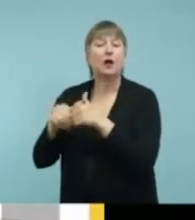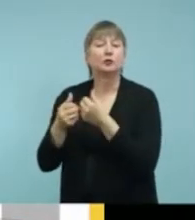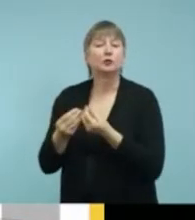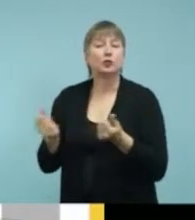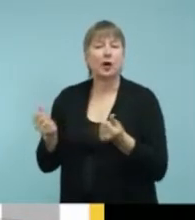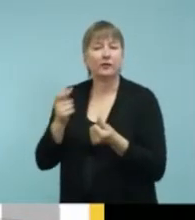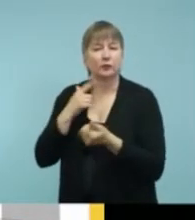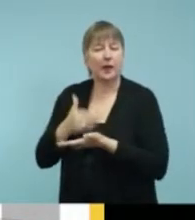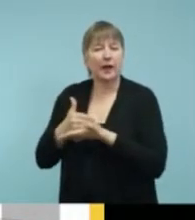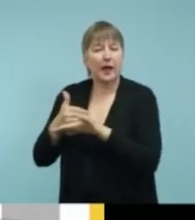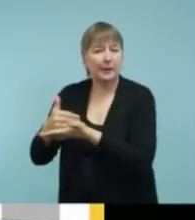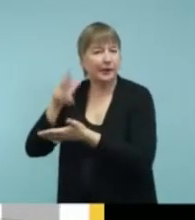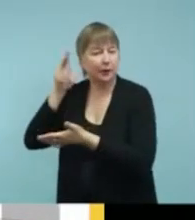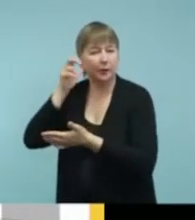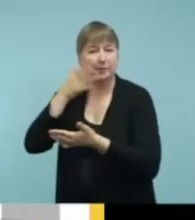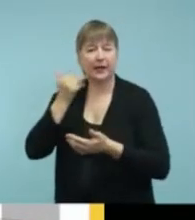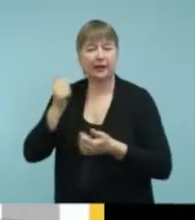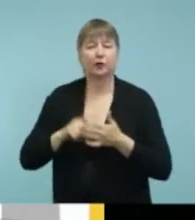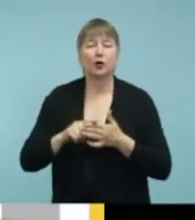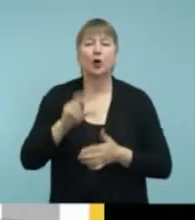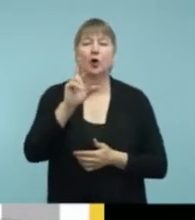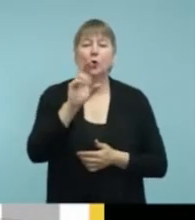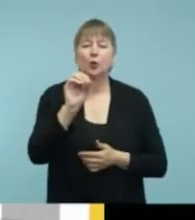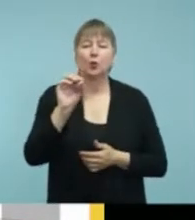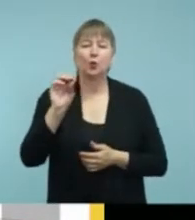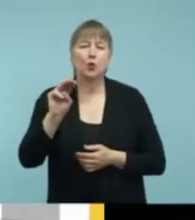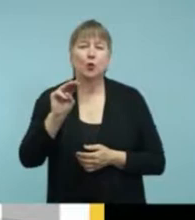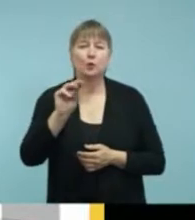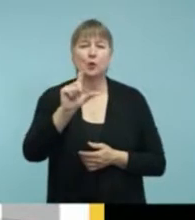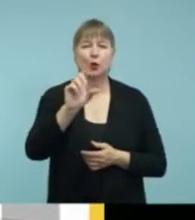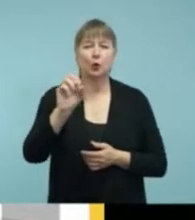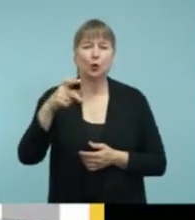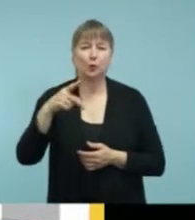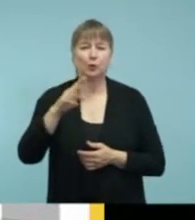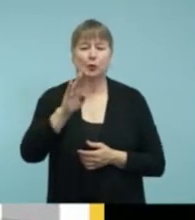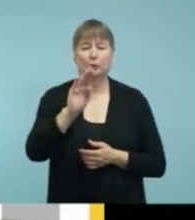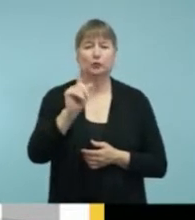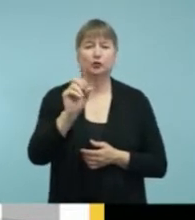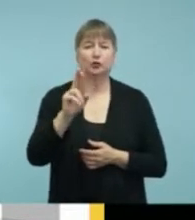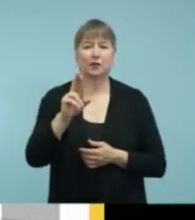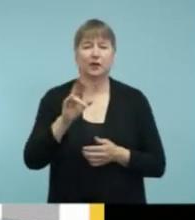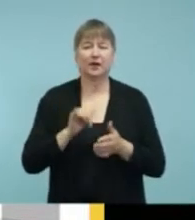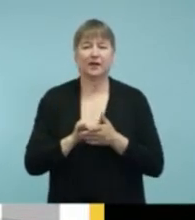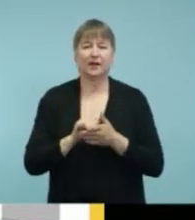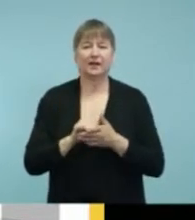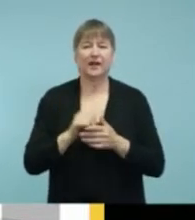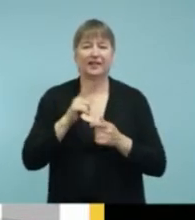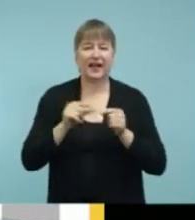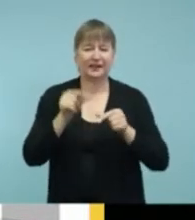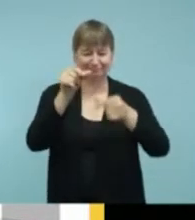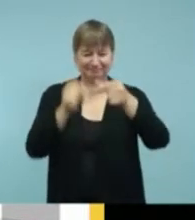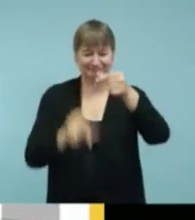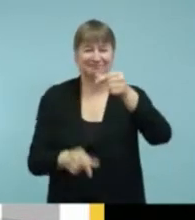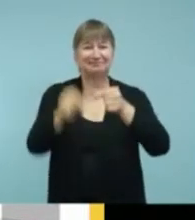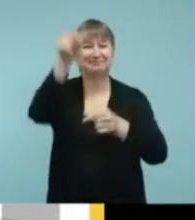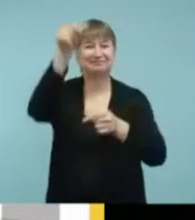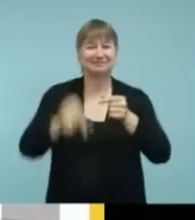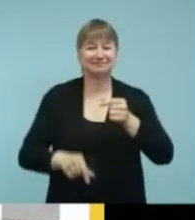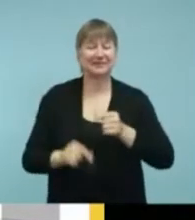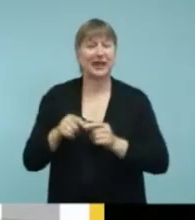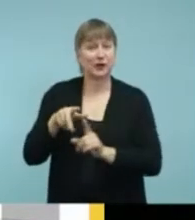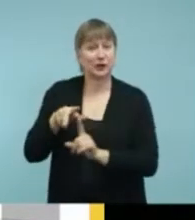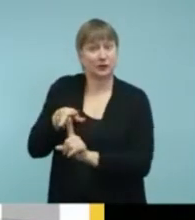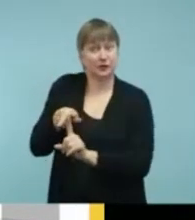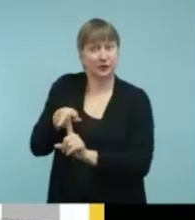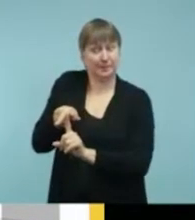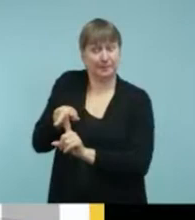It's called the room loop booster and it's that straight thing that's going up and down. And you just plug that into